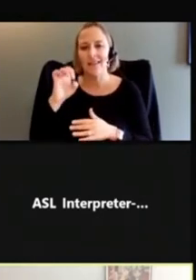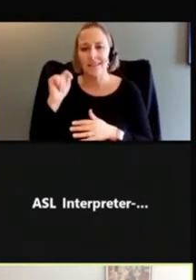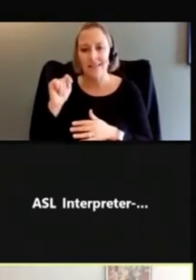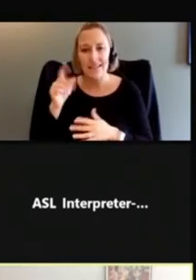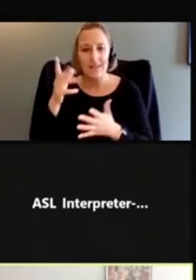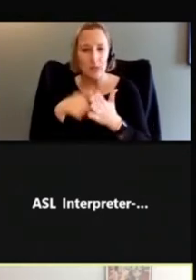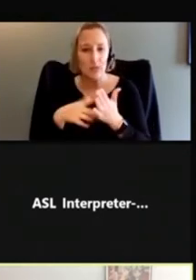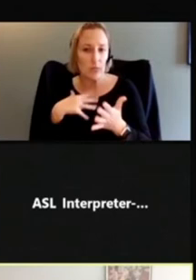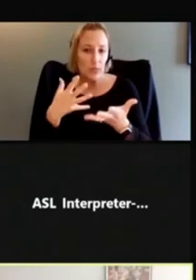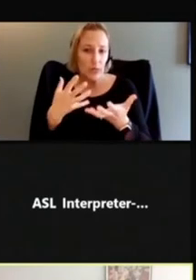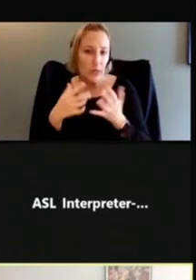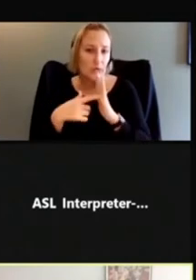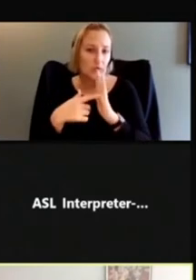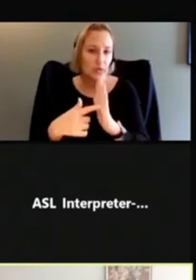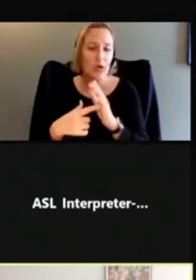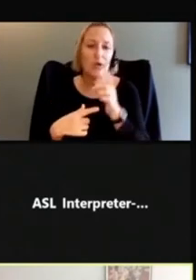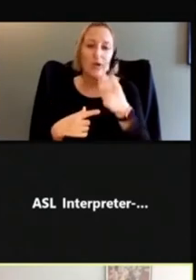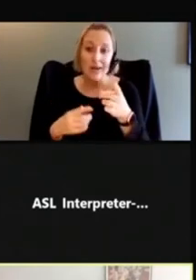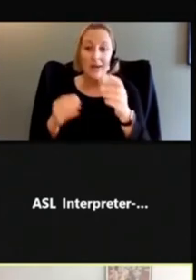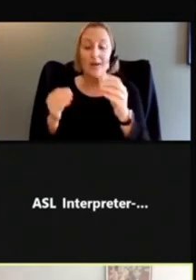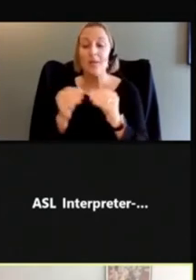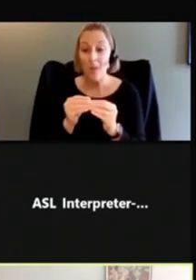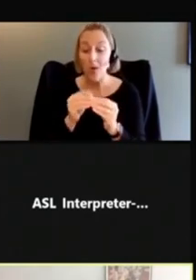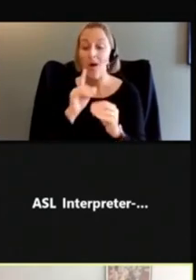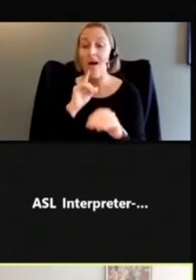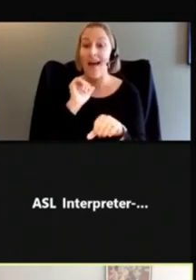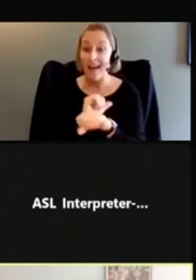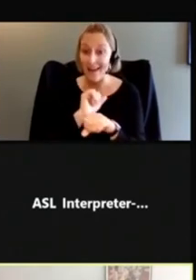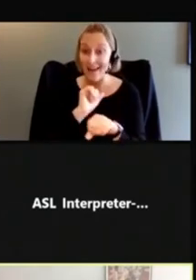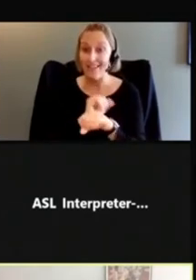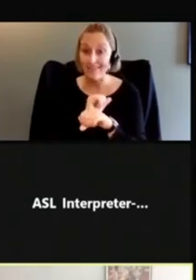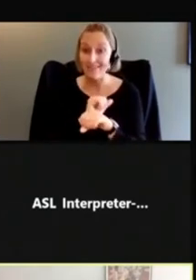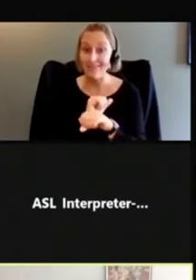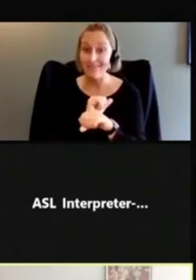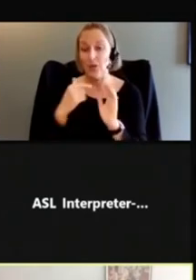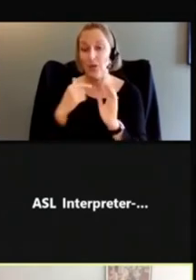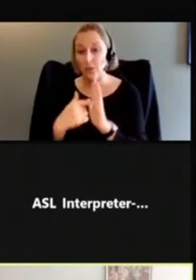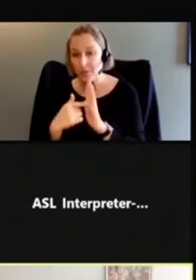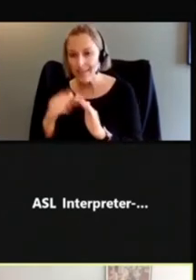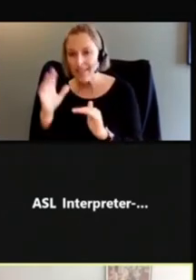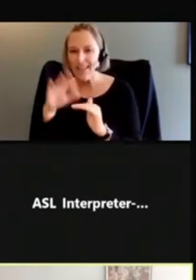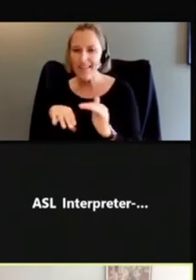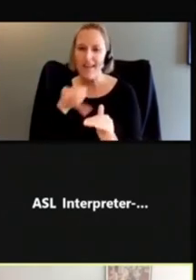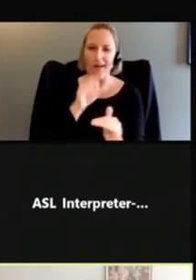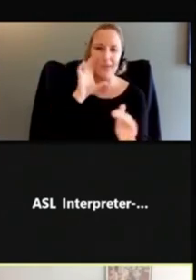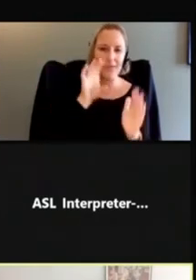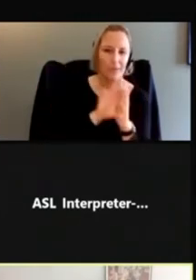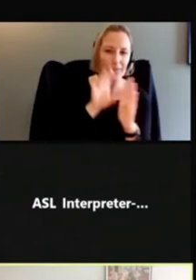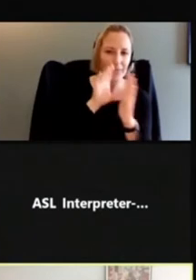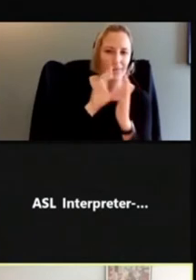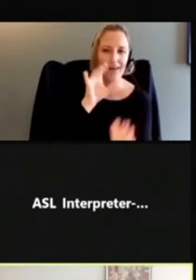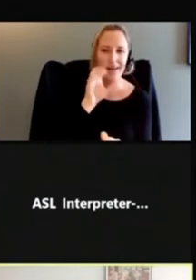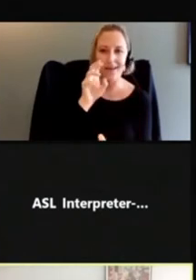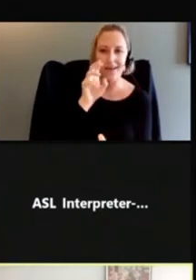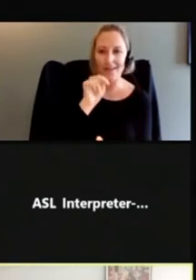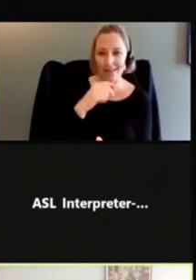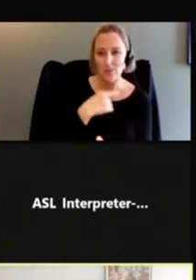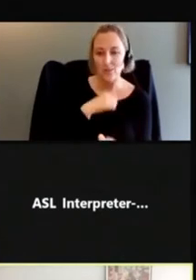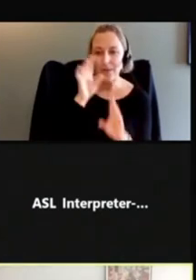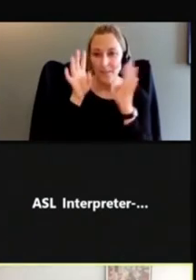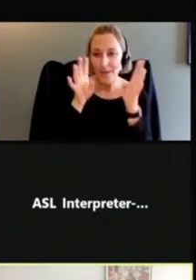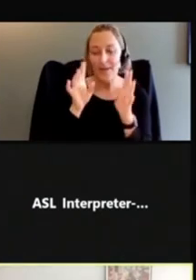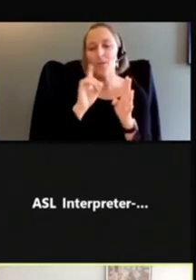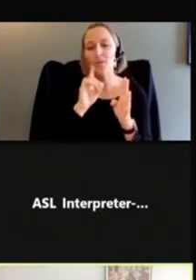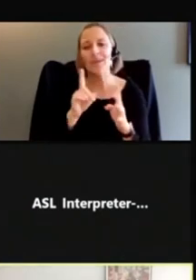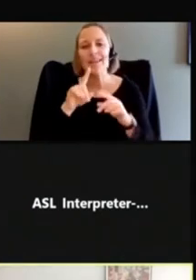literal representation than the icons that we came up with. But that context can vary depending on the